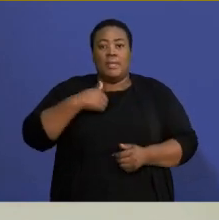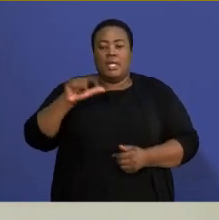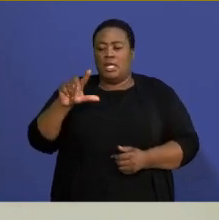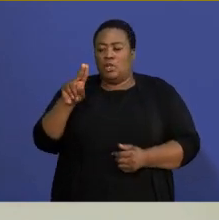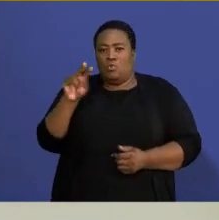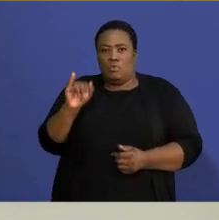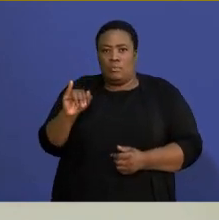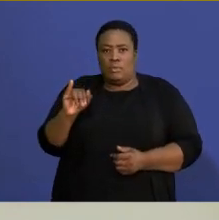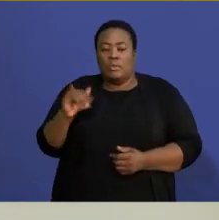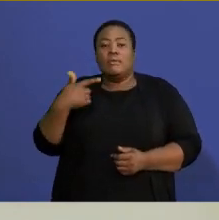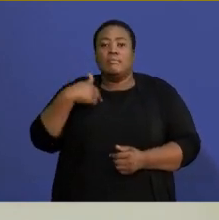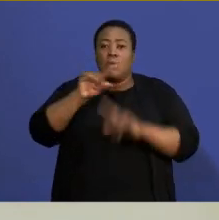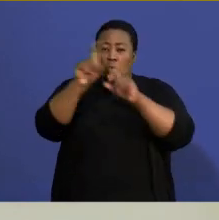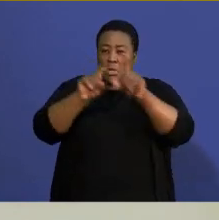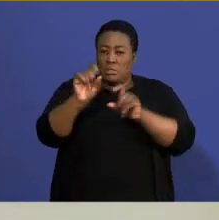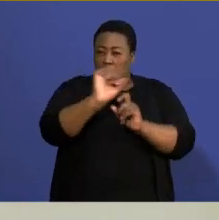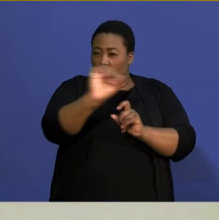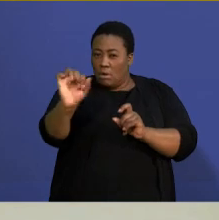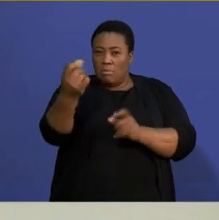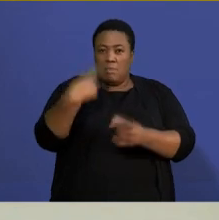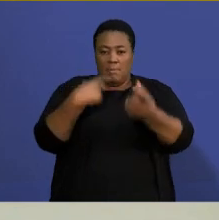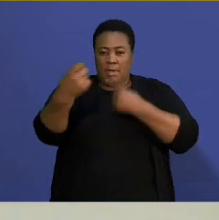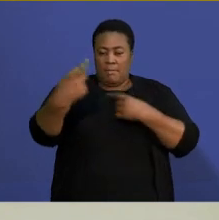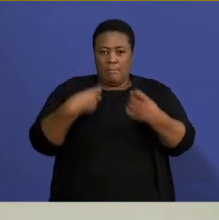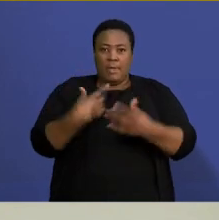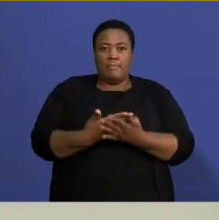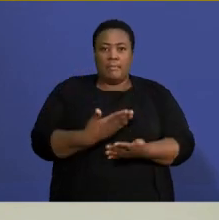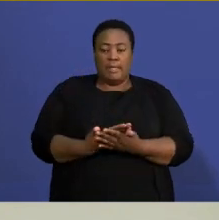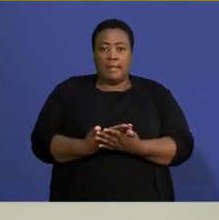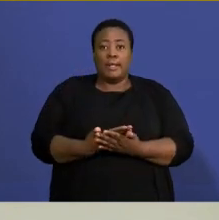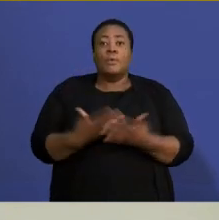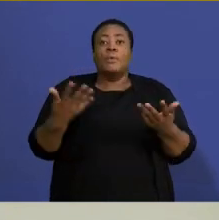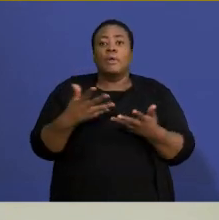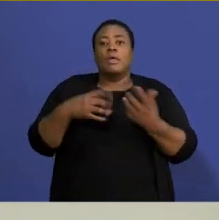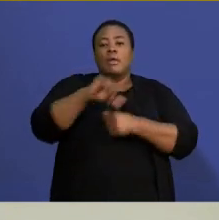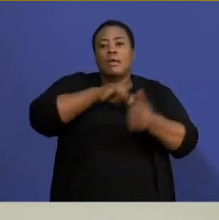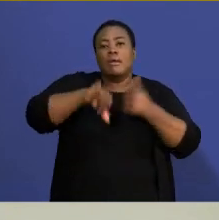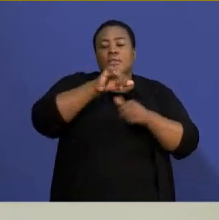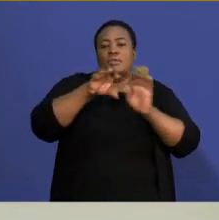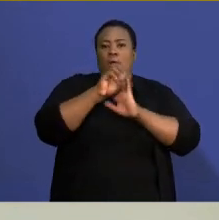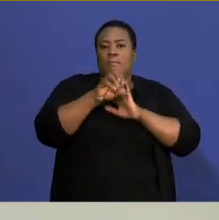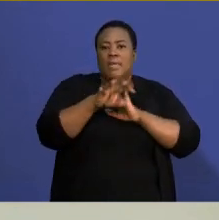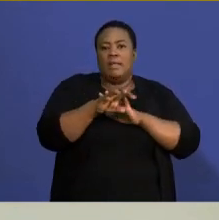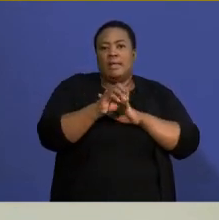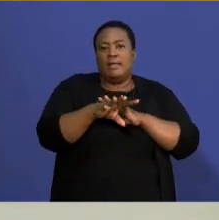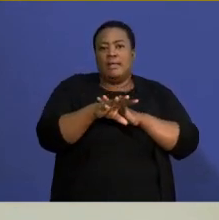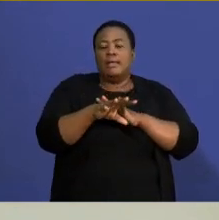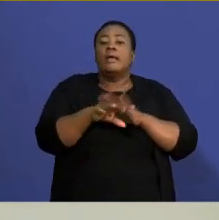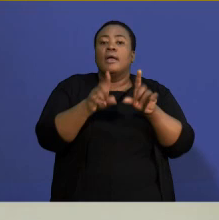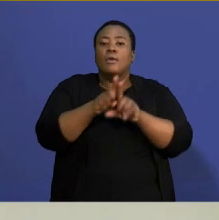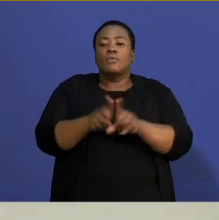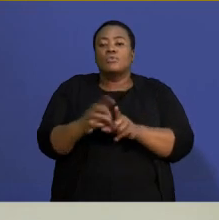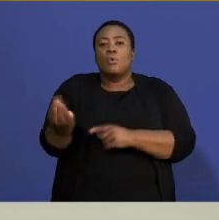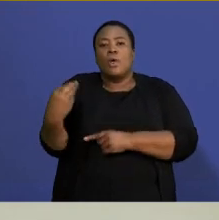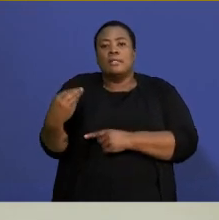all your questions through to us. All you need to do is hit us up on Wazimatrix social media pages and on our WhatsApp